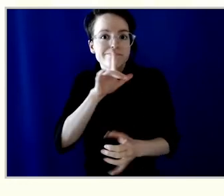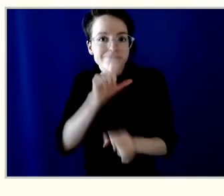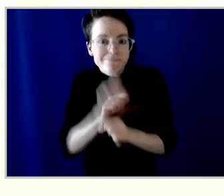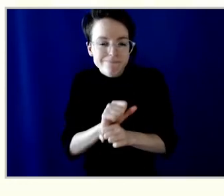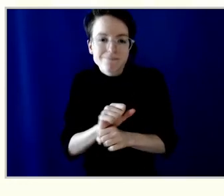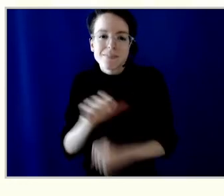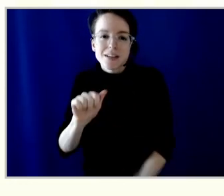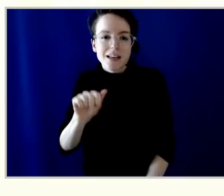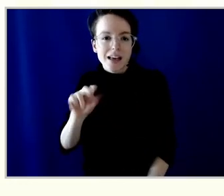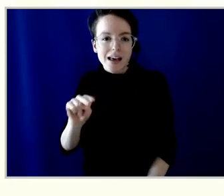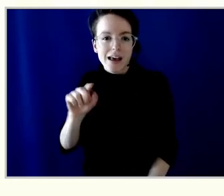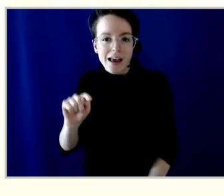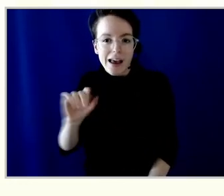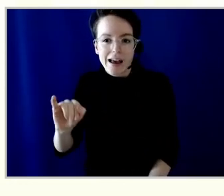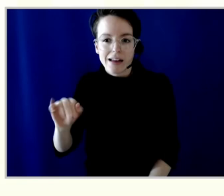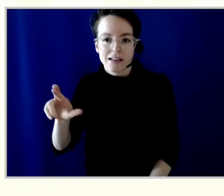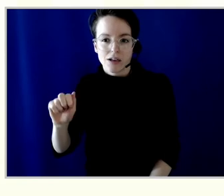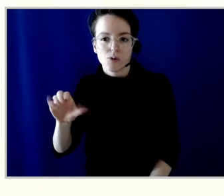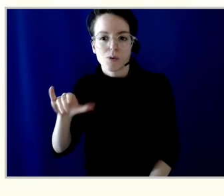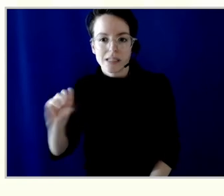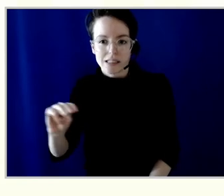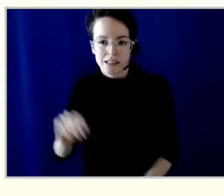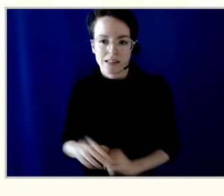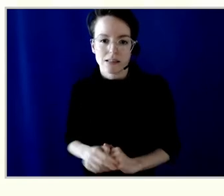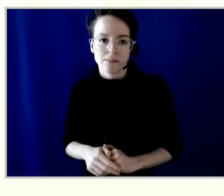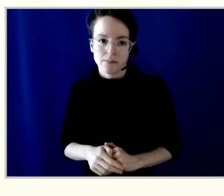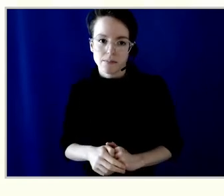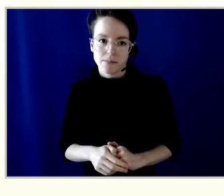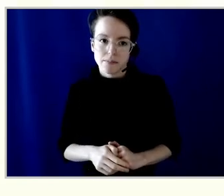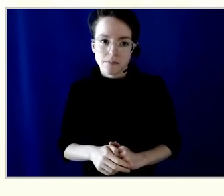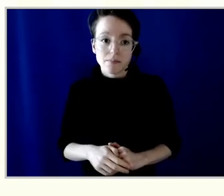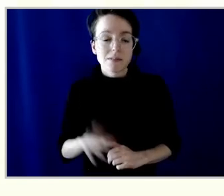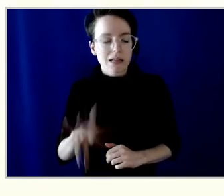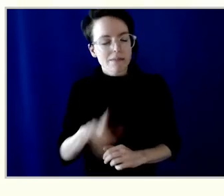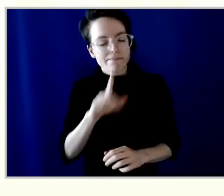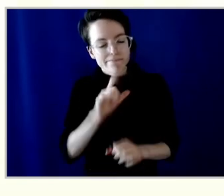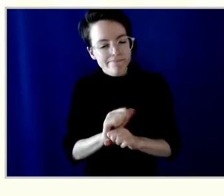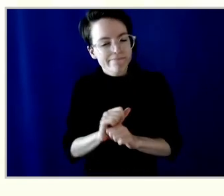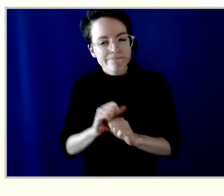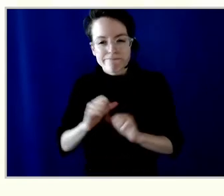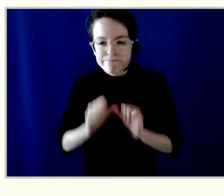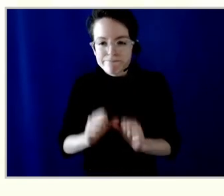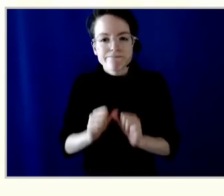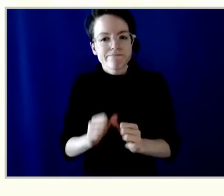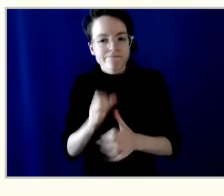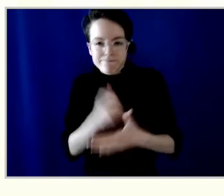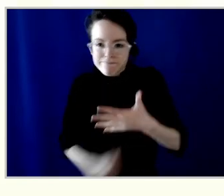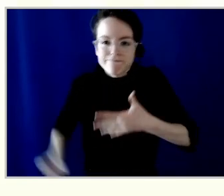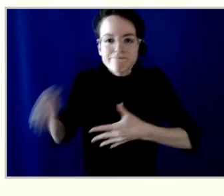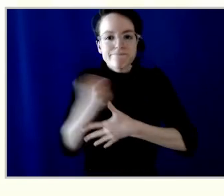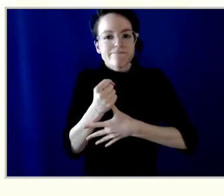ongoing board priority, especially important when those barriers affect people's financial well-being.